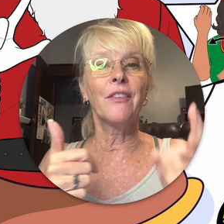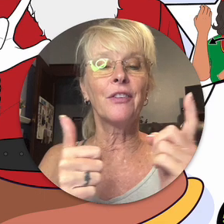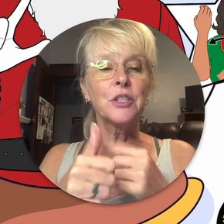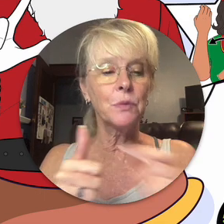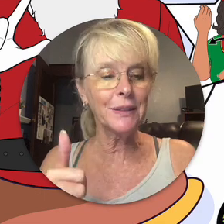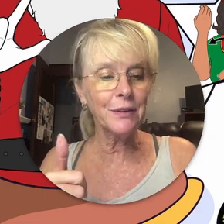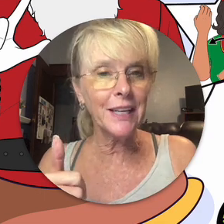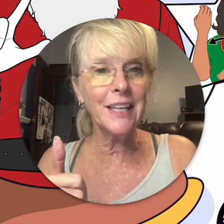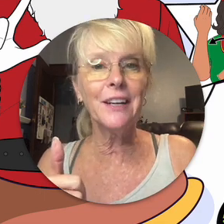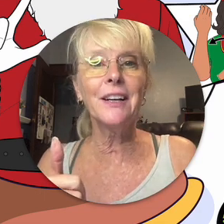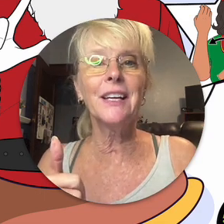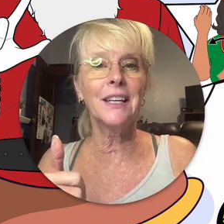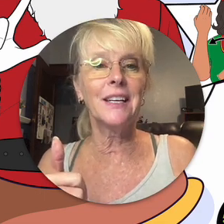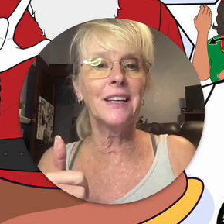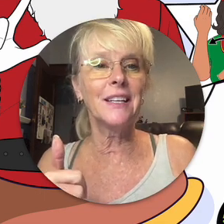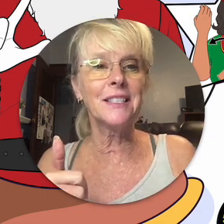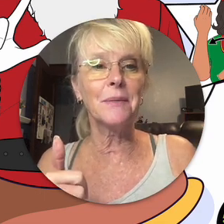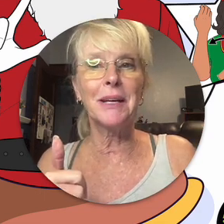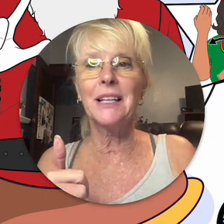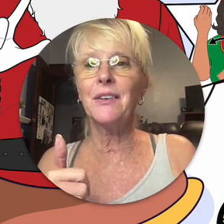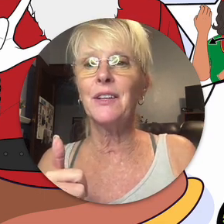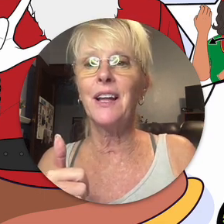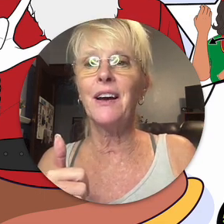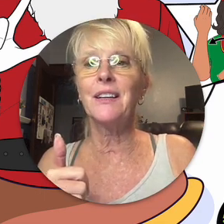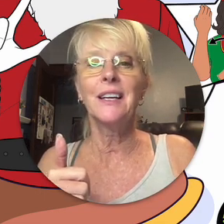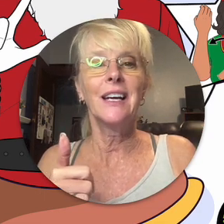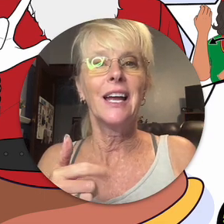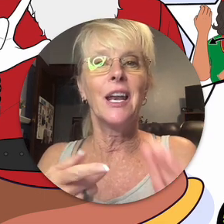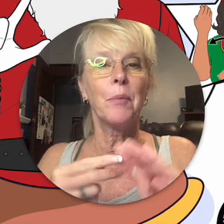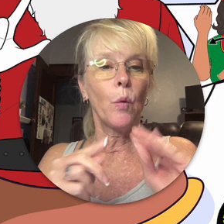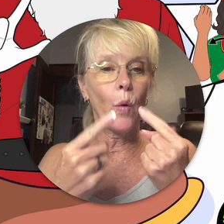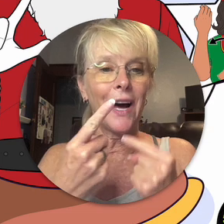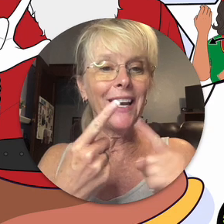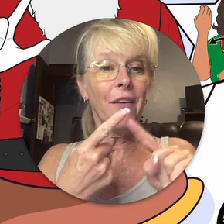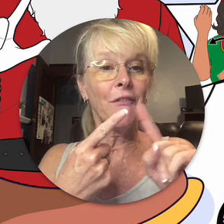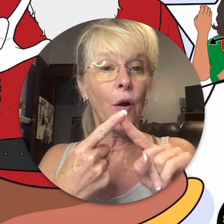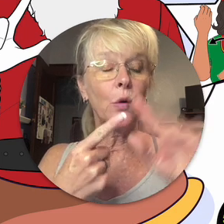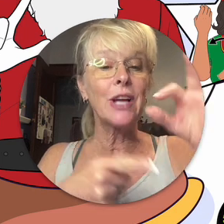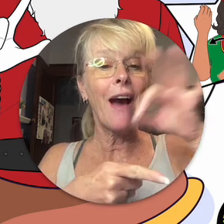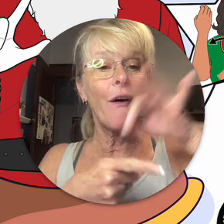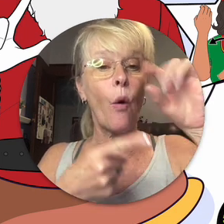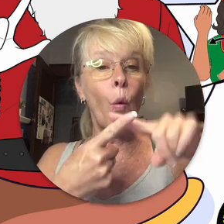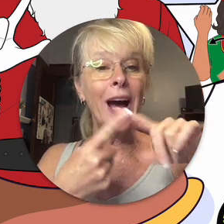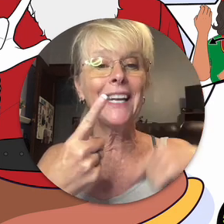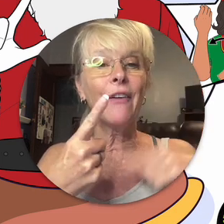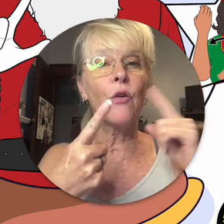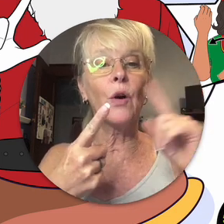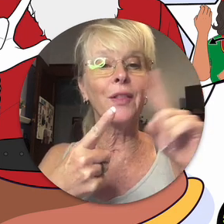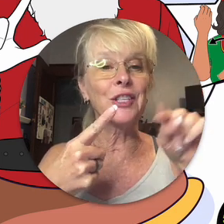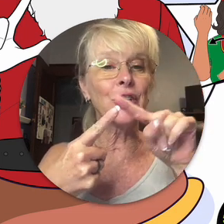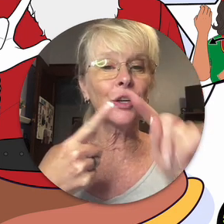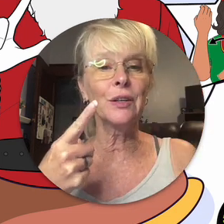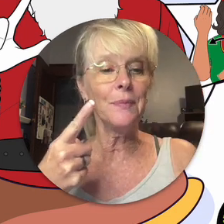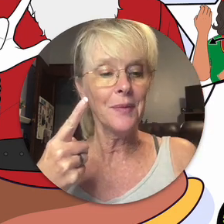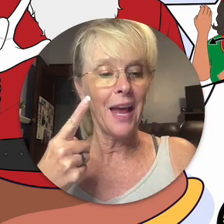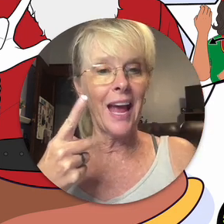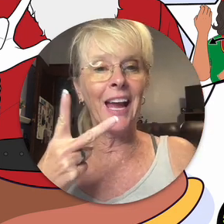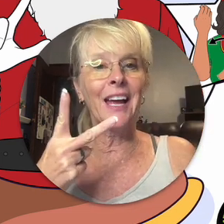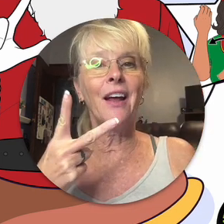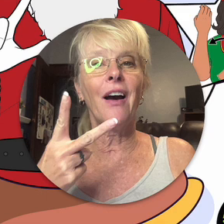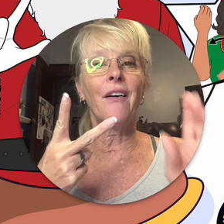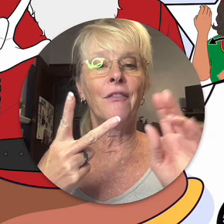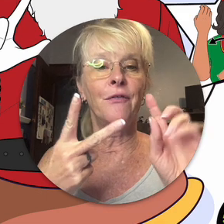the first one right here is, let me click on that, number one, vote one for the circle